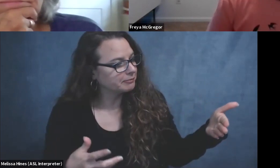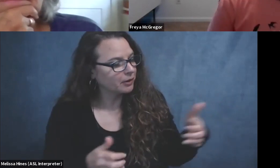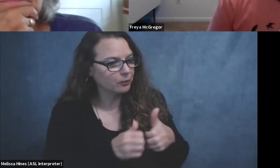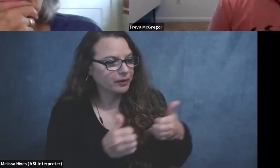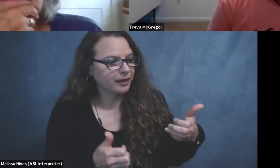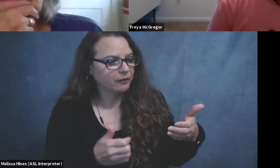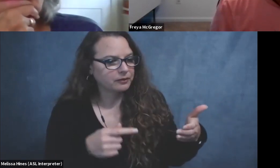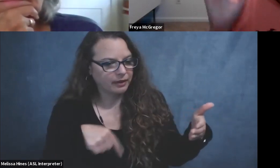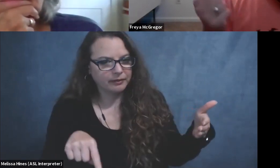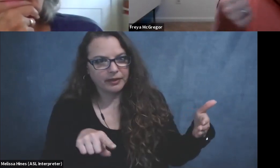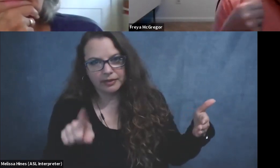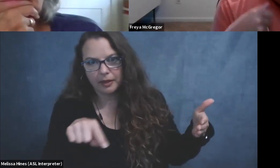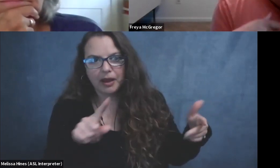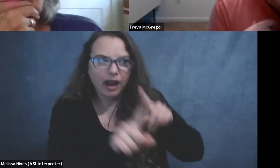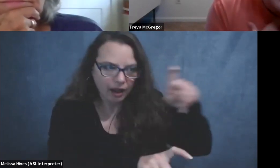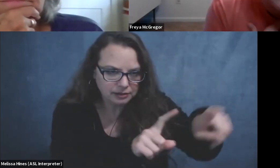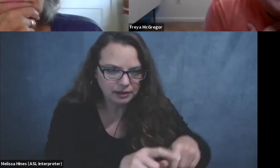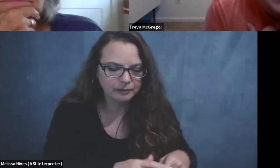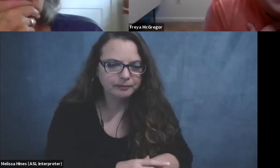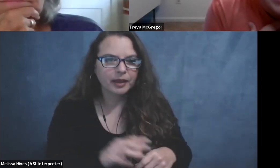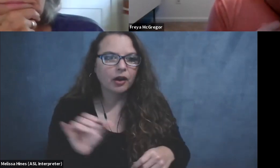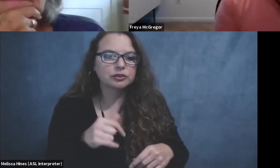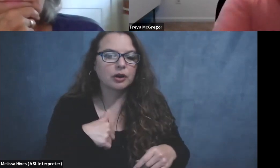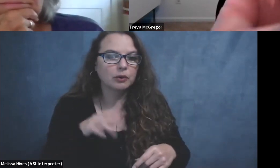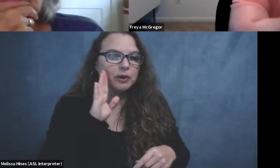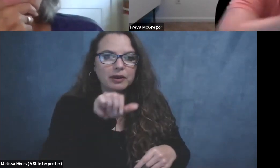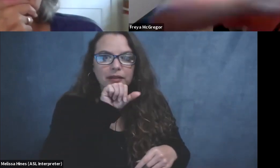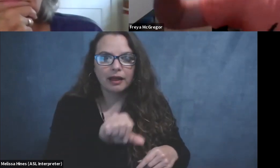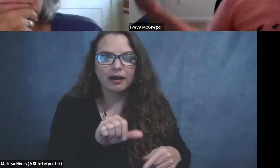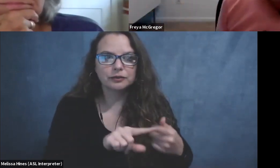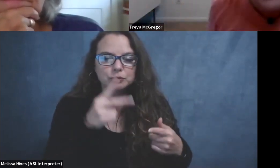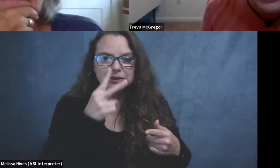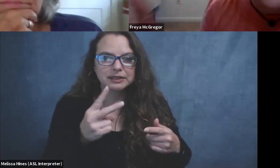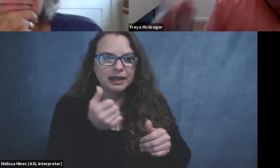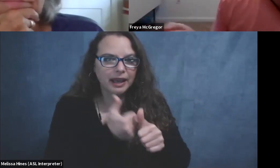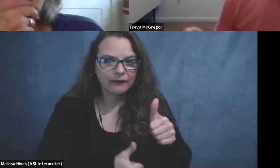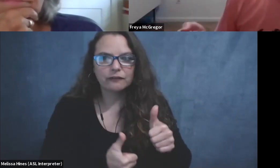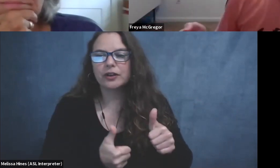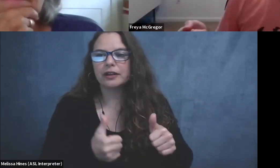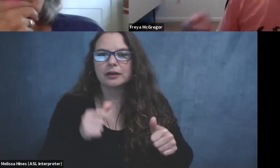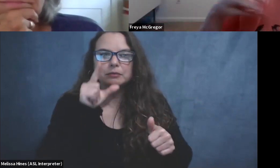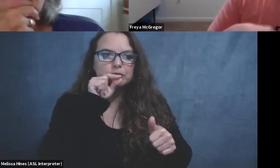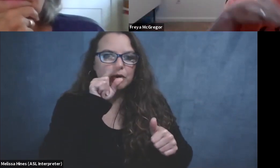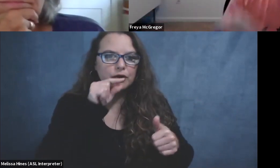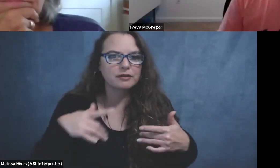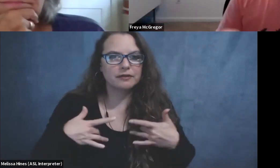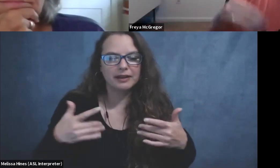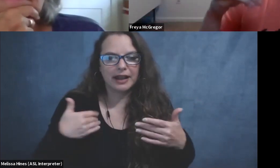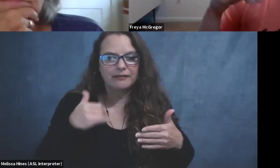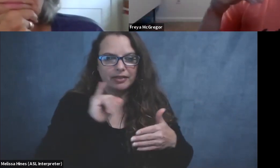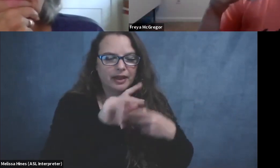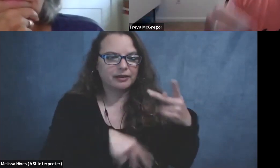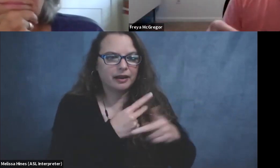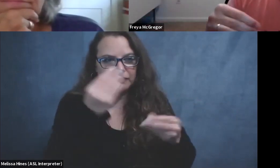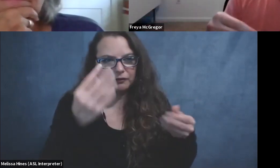to ask. Um, and, and in fact, we would love to see every bird outing ever have this sort of information, whether or not